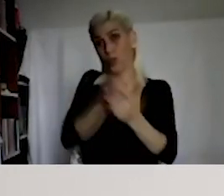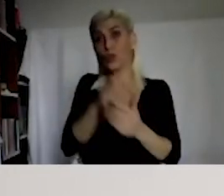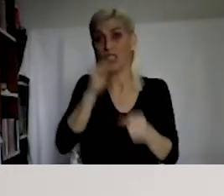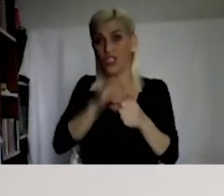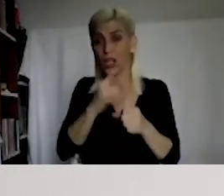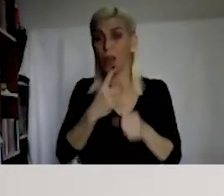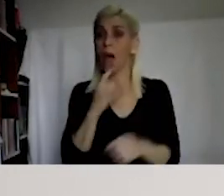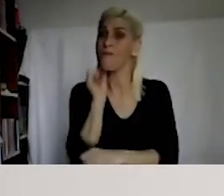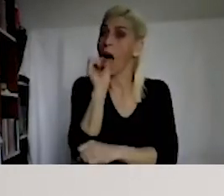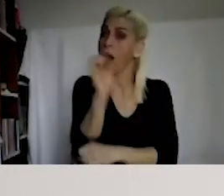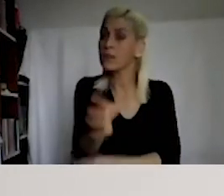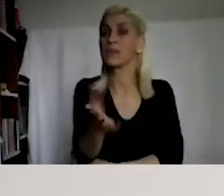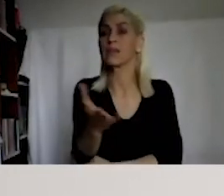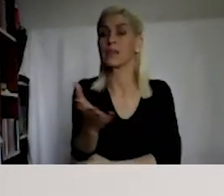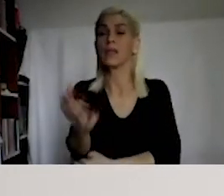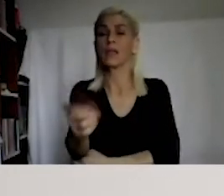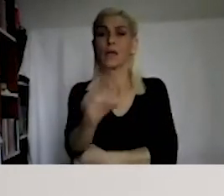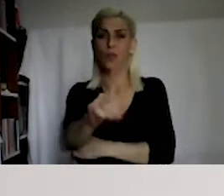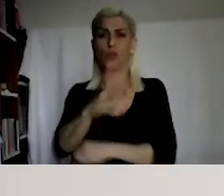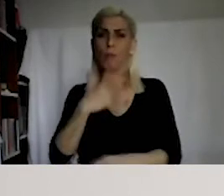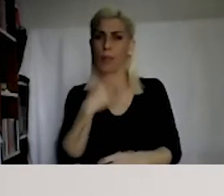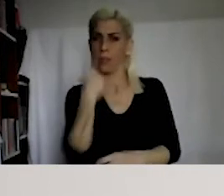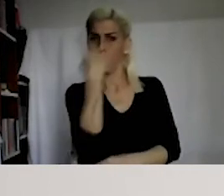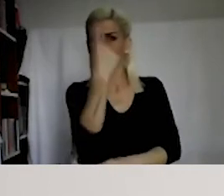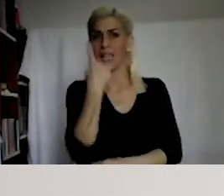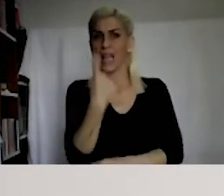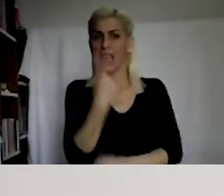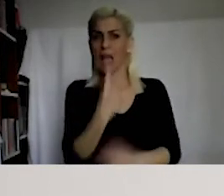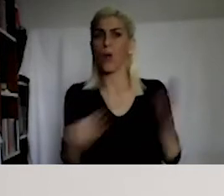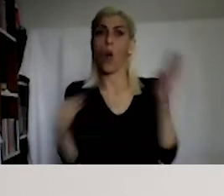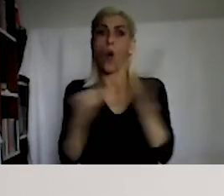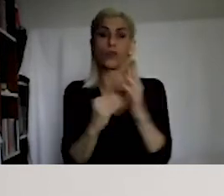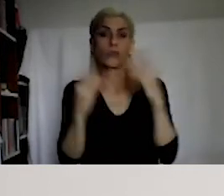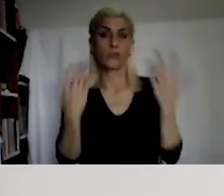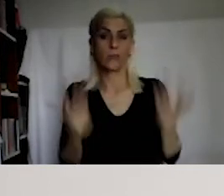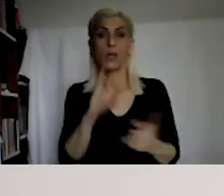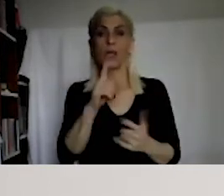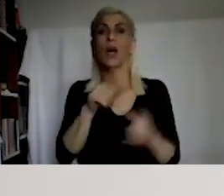of the judgments. And you see a list of judgments.